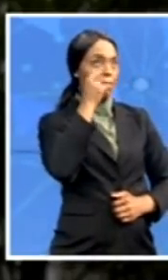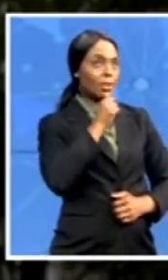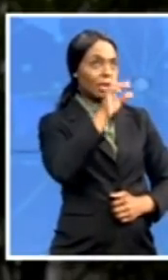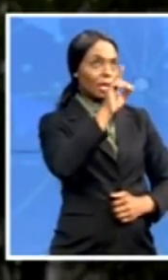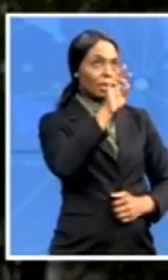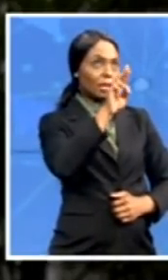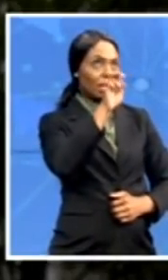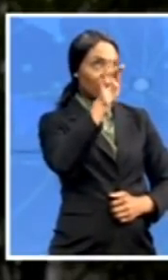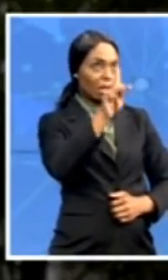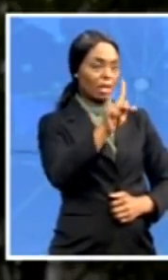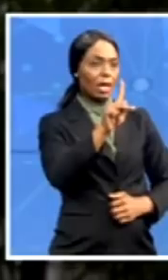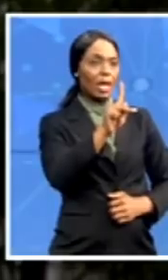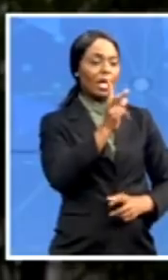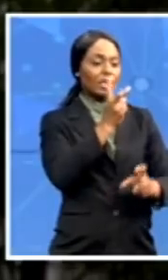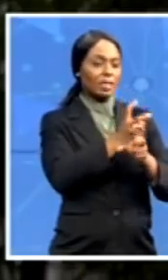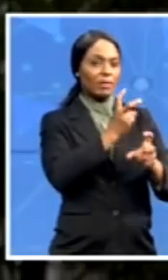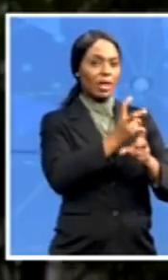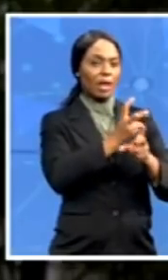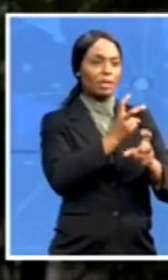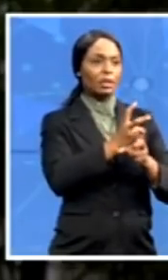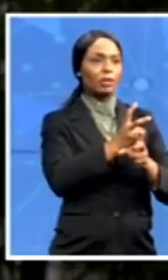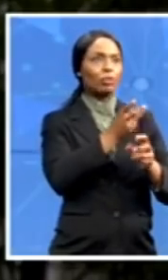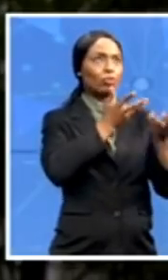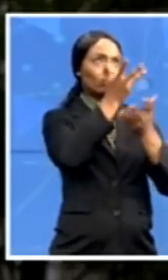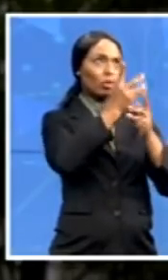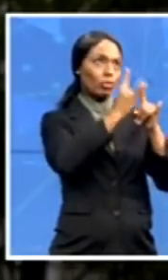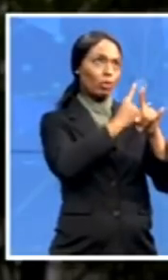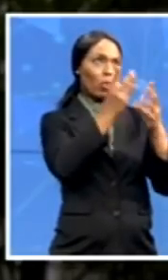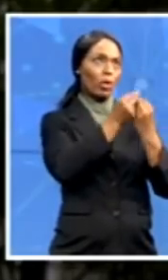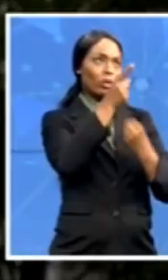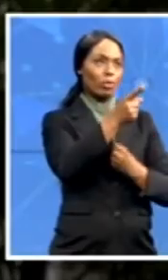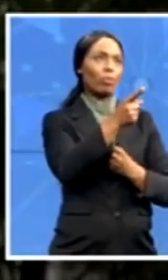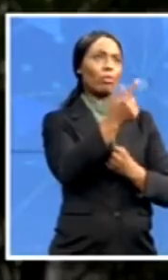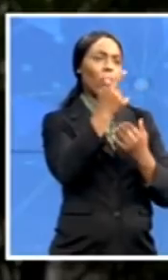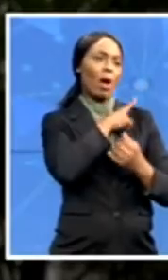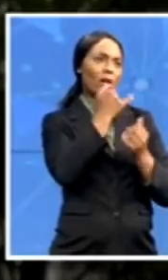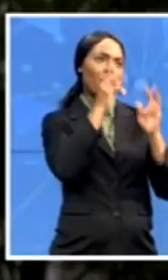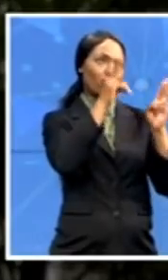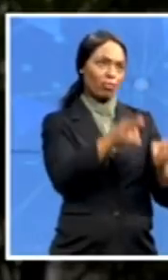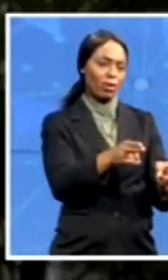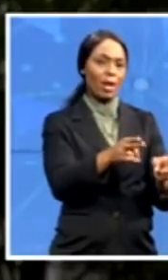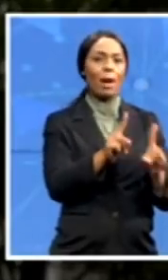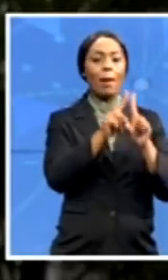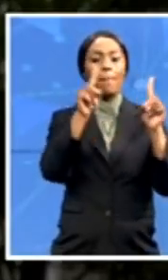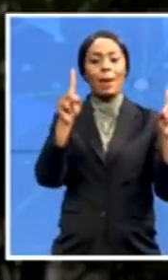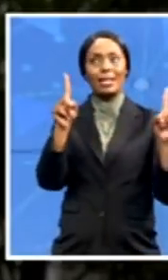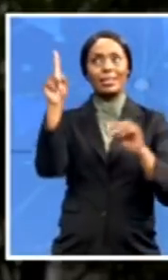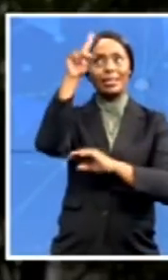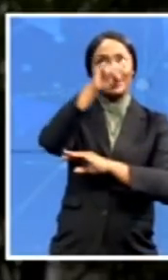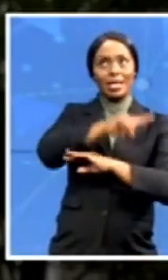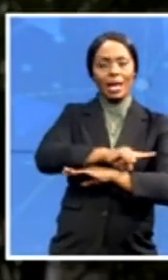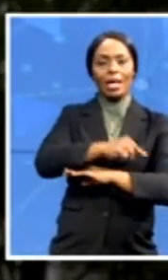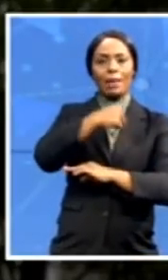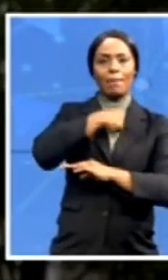the past tense. On that day, I arrived early at your residence to go through the day's